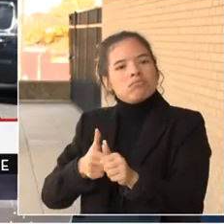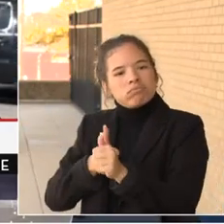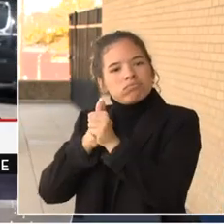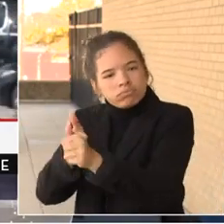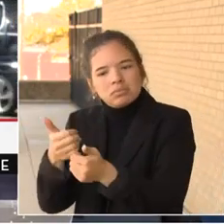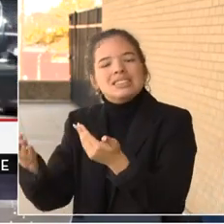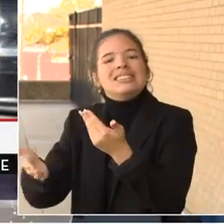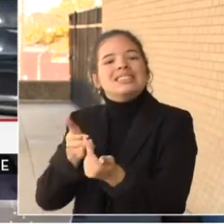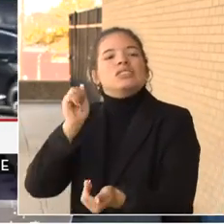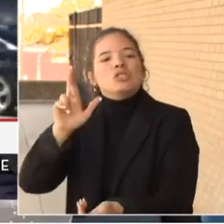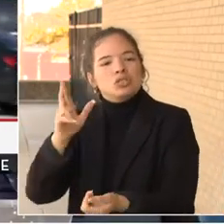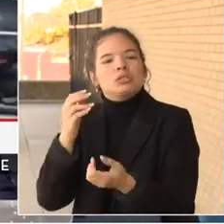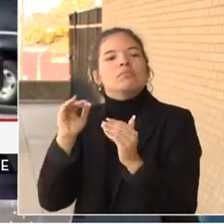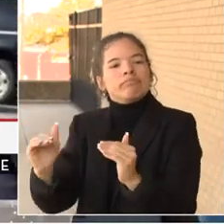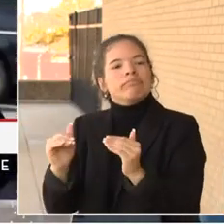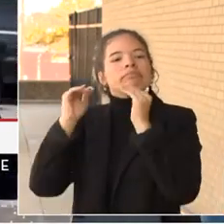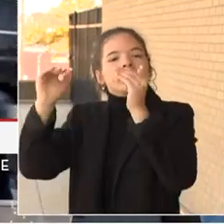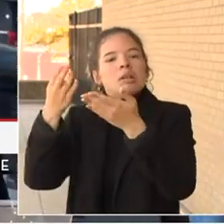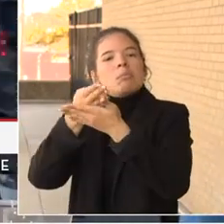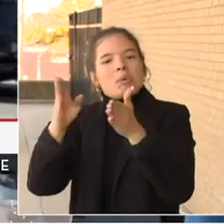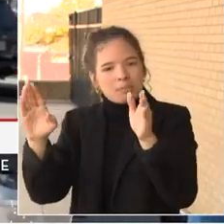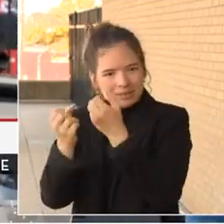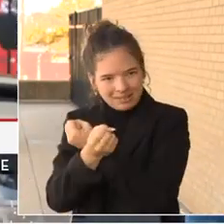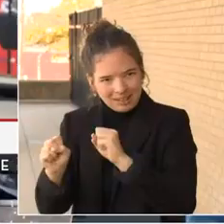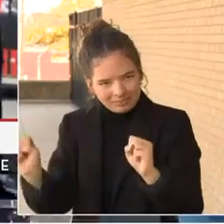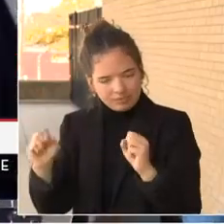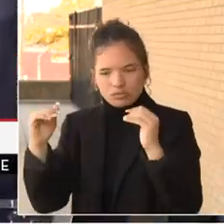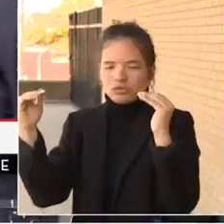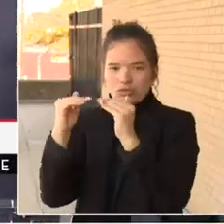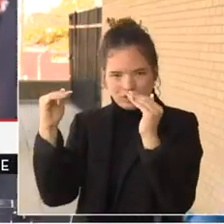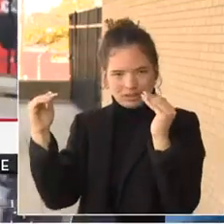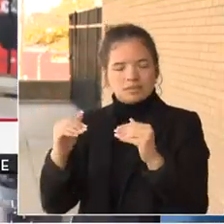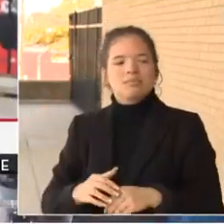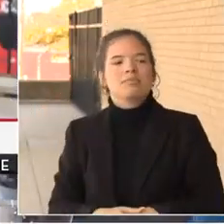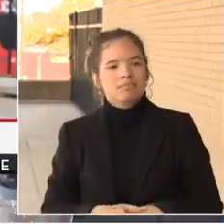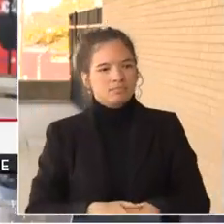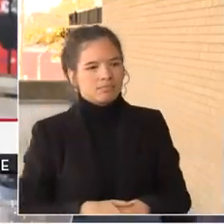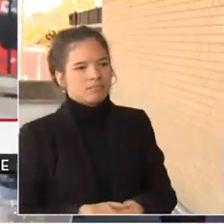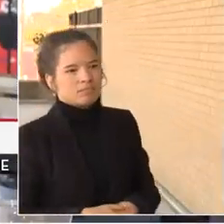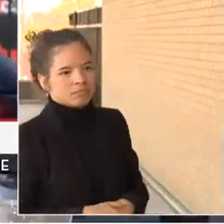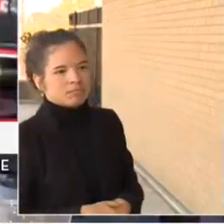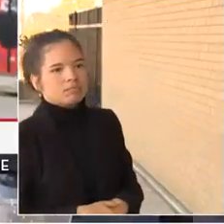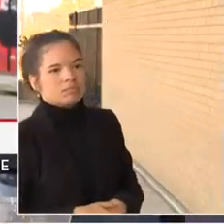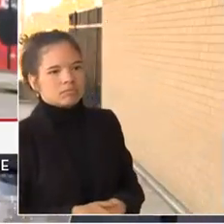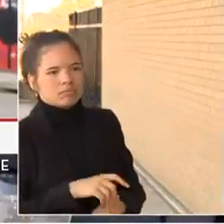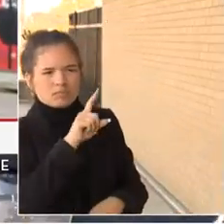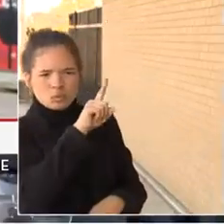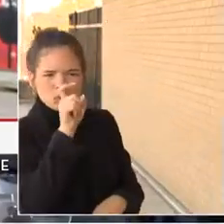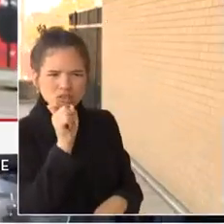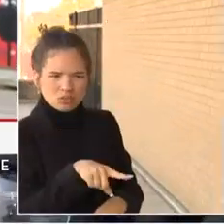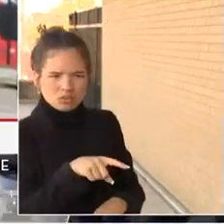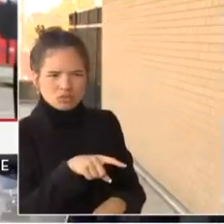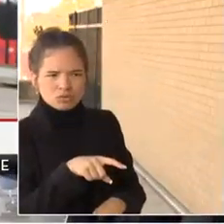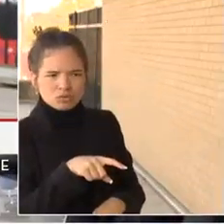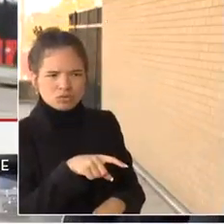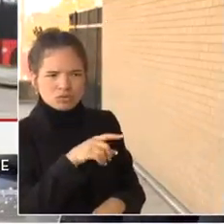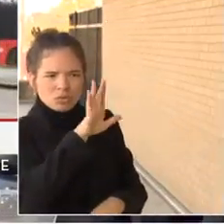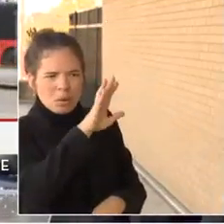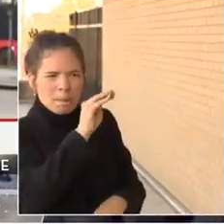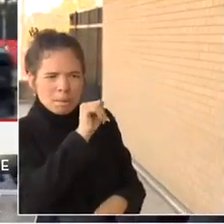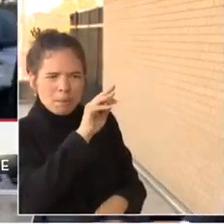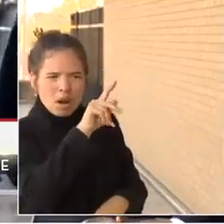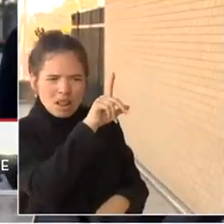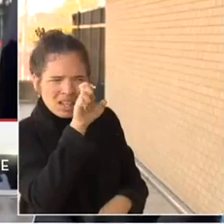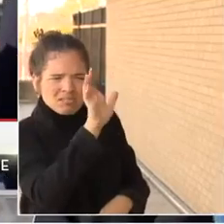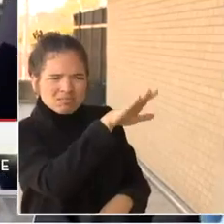safety and justice. I have a follow up for Mr. Martell from the postal service. Could you update us and tell us kind of how it plays